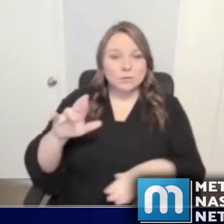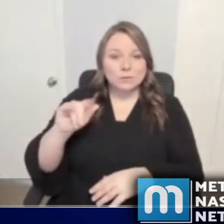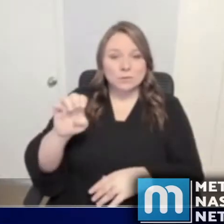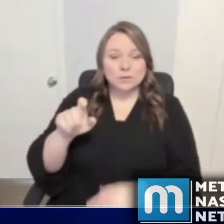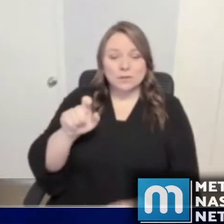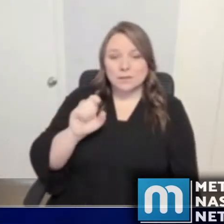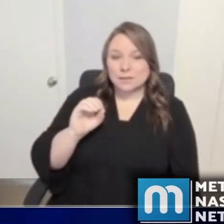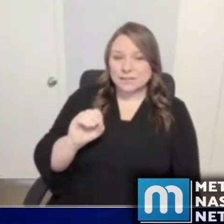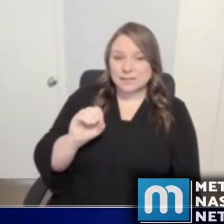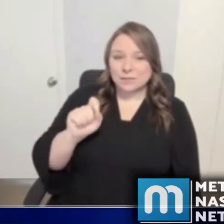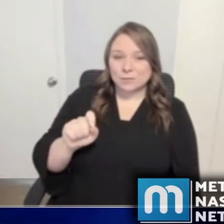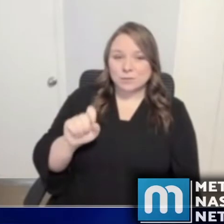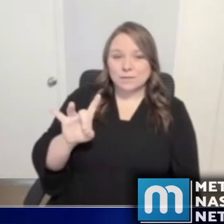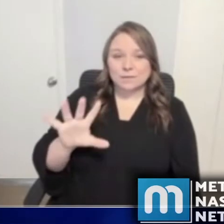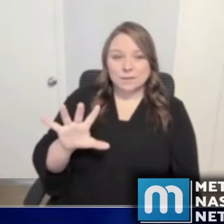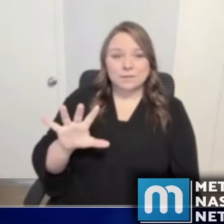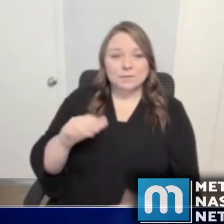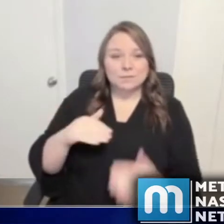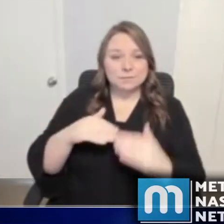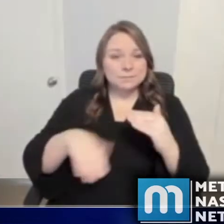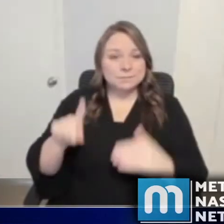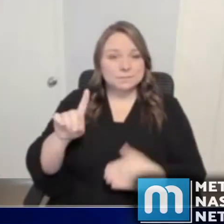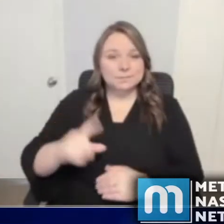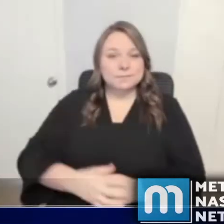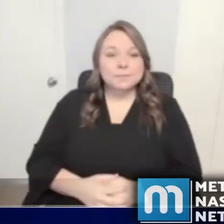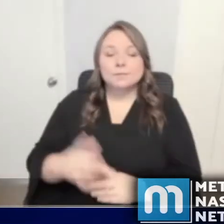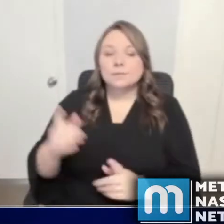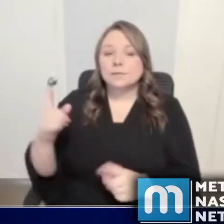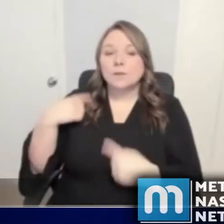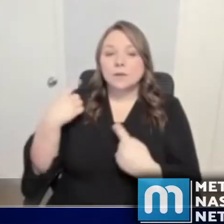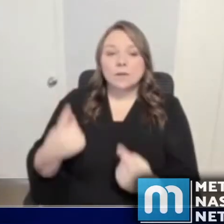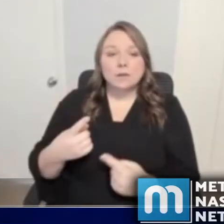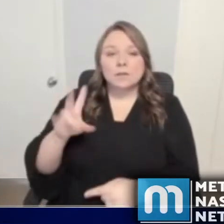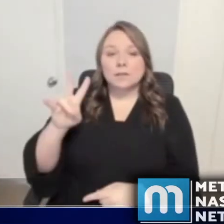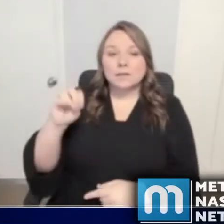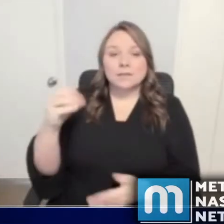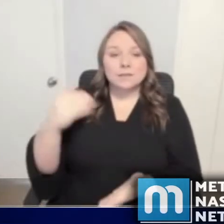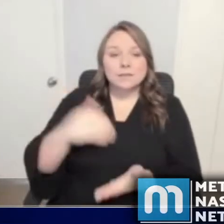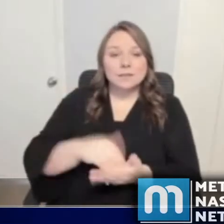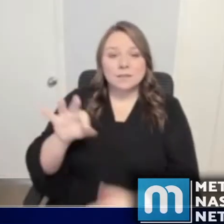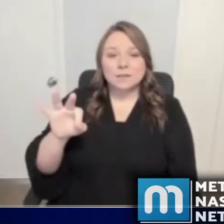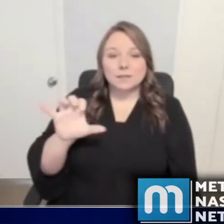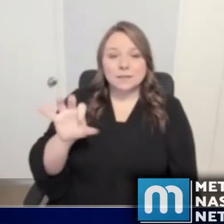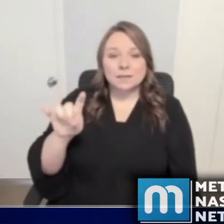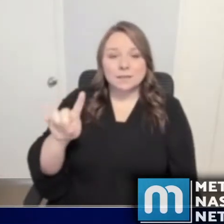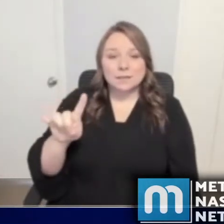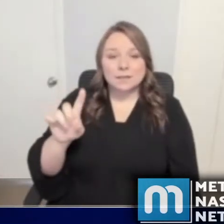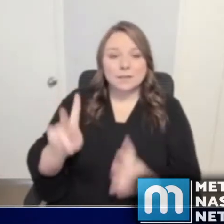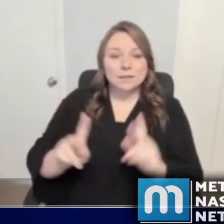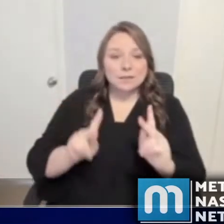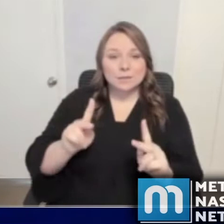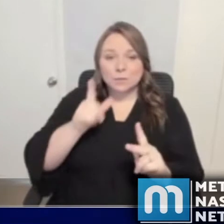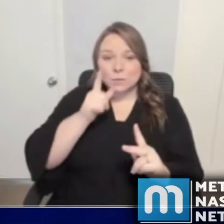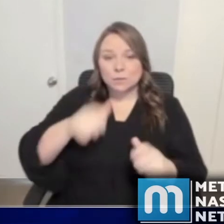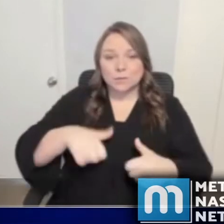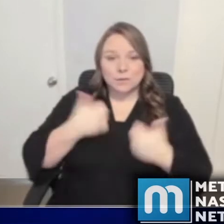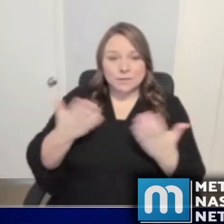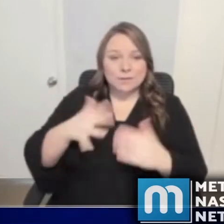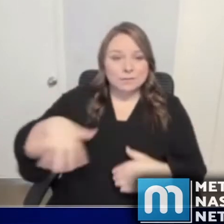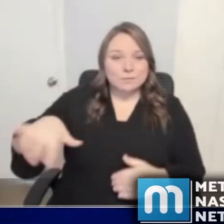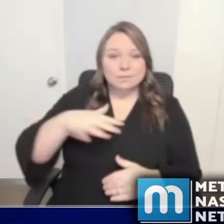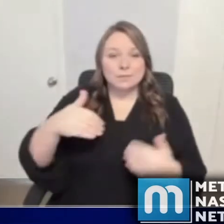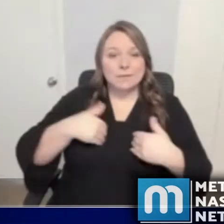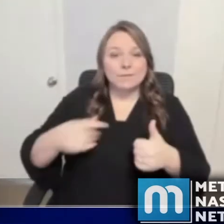.89. So far, 70,991 national residents have received their first dose of the